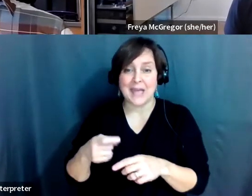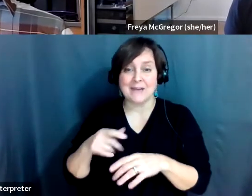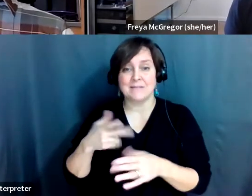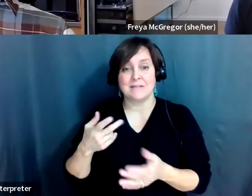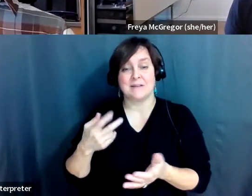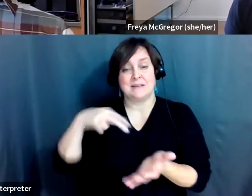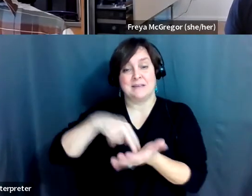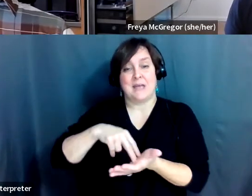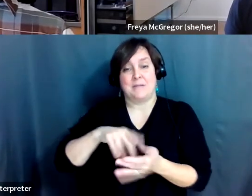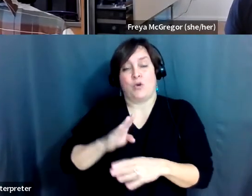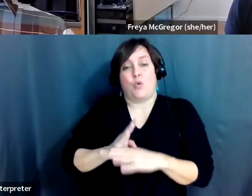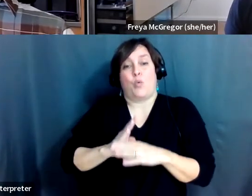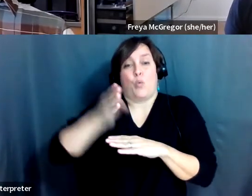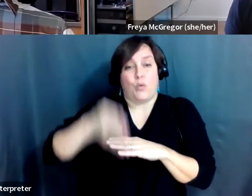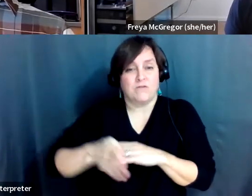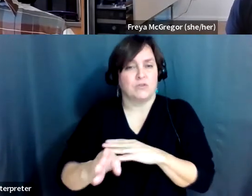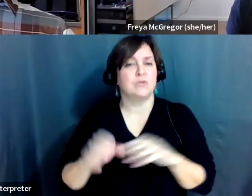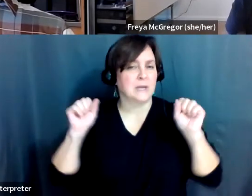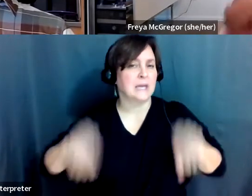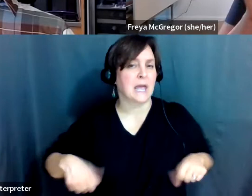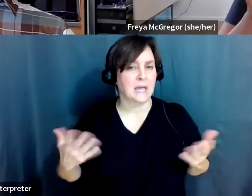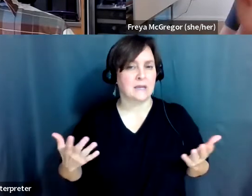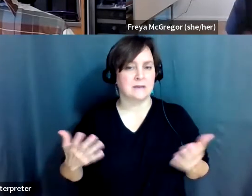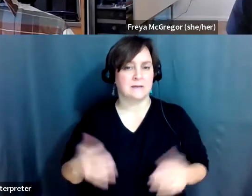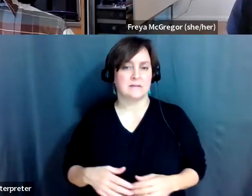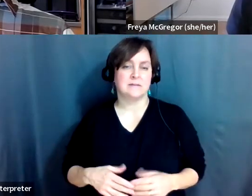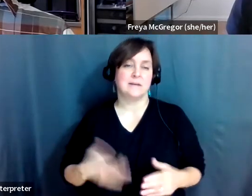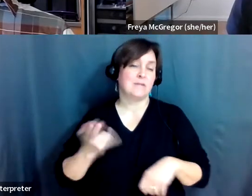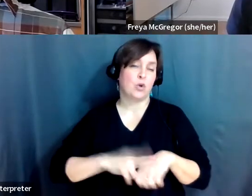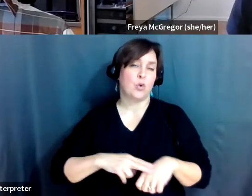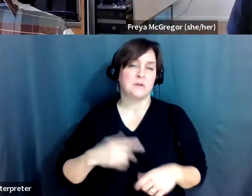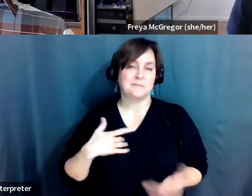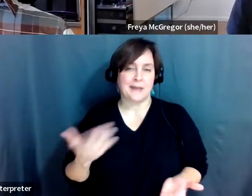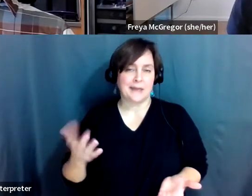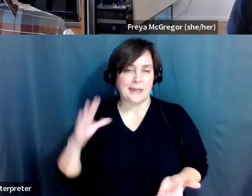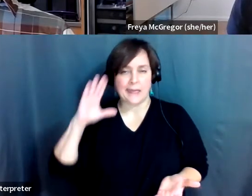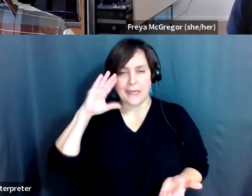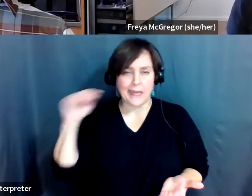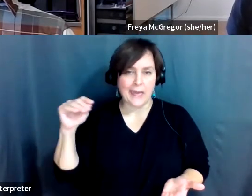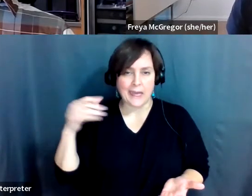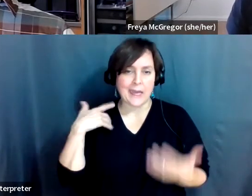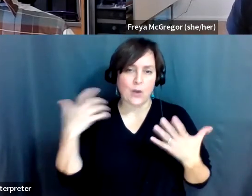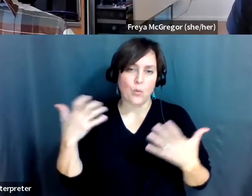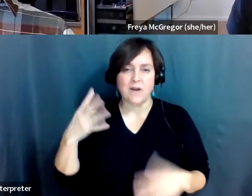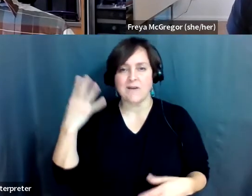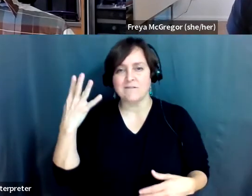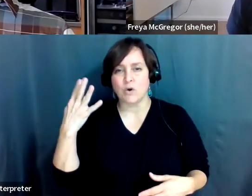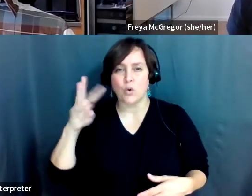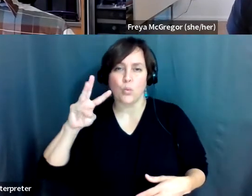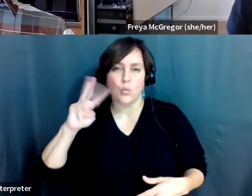so of course, you know, being a guy, you know, I'm going to want to get a four wheel drive